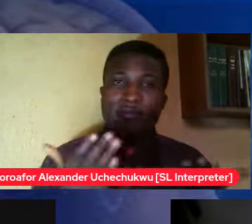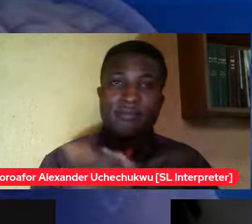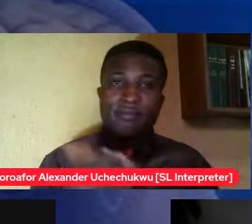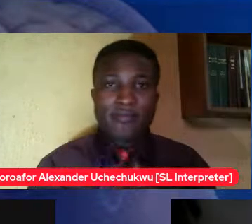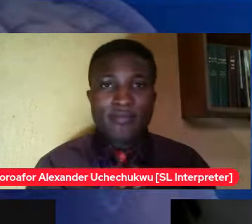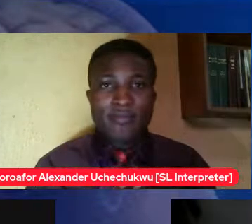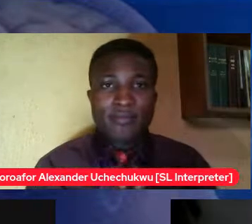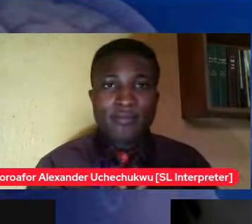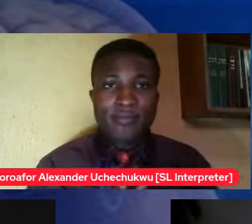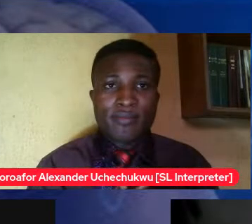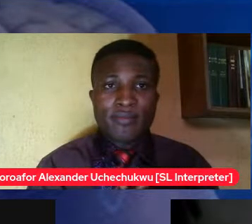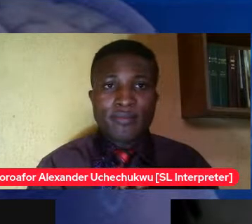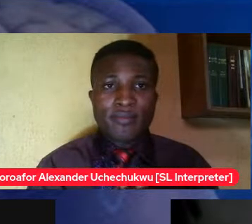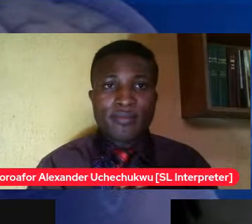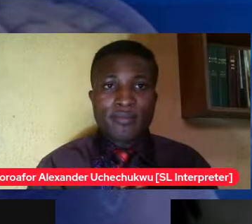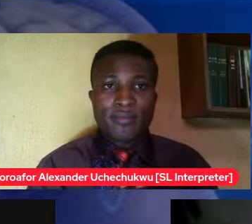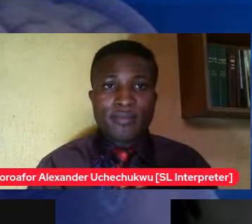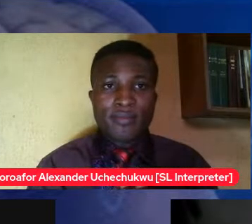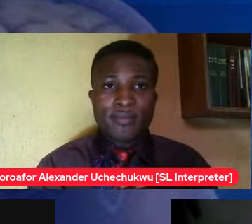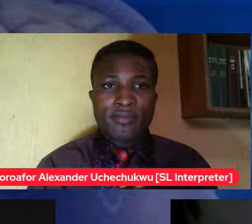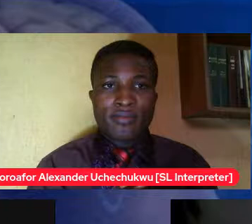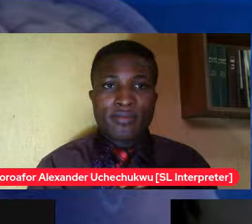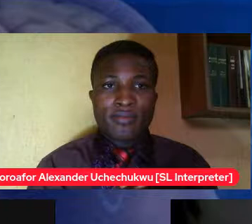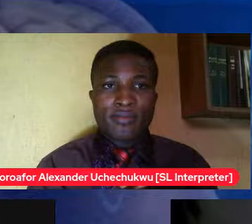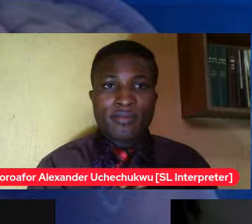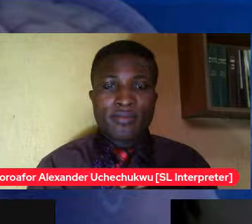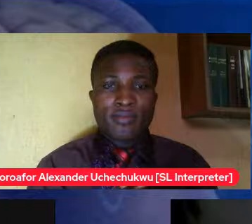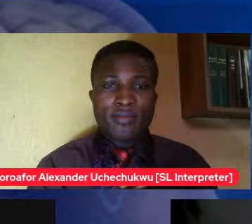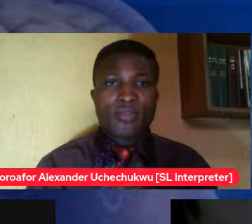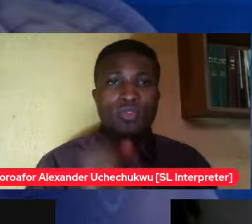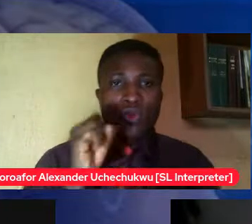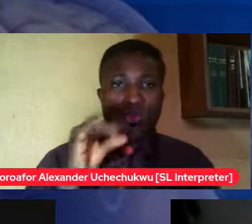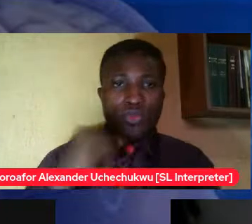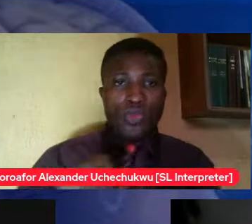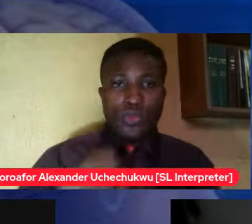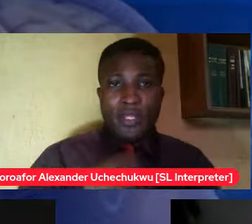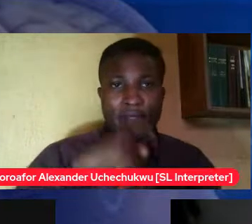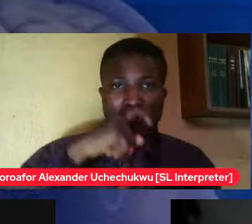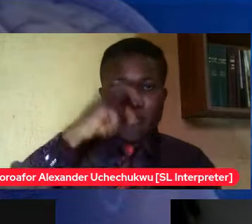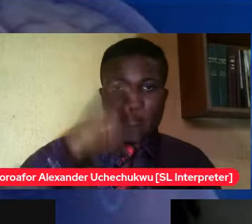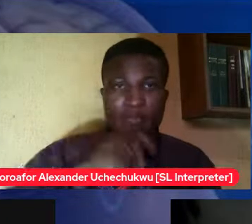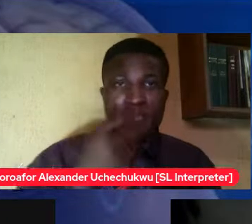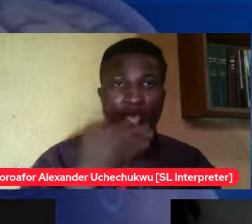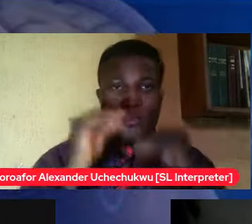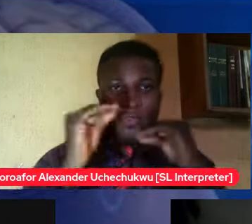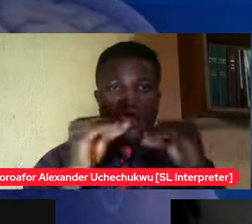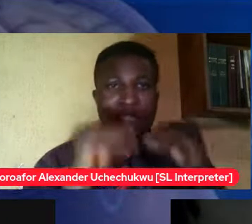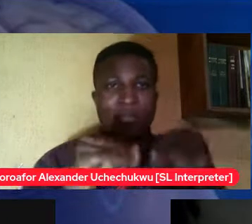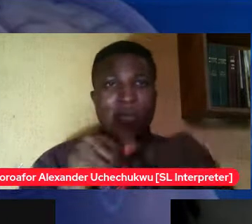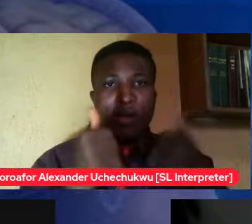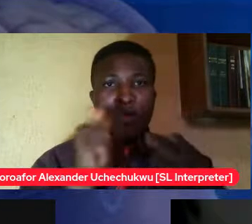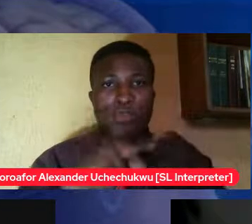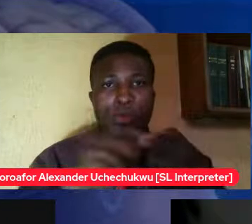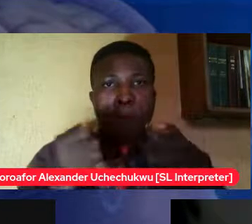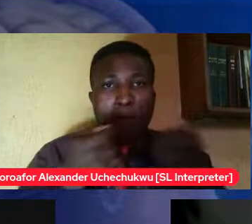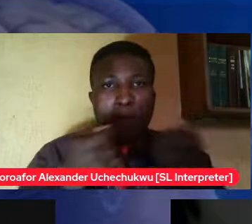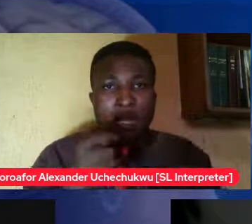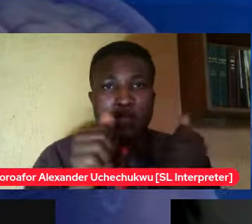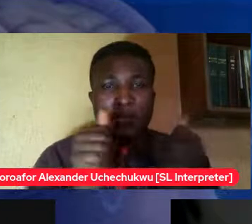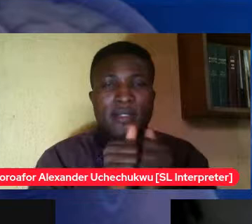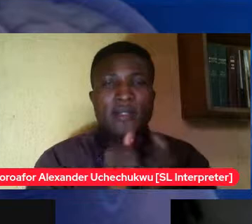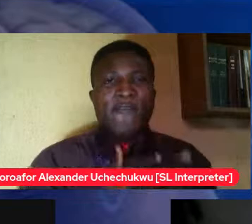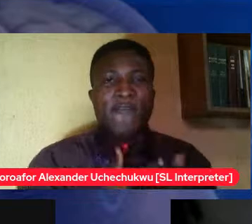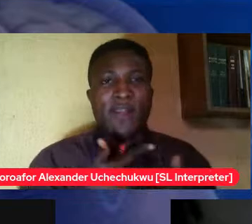we'd be in trouble if that was the case so we begin to teach them earlier how to channel that energy so that we don't encourage